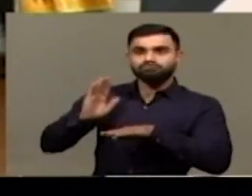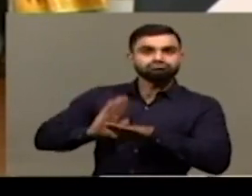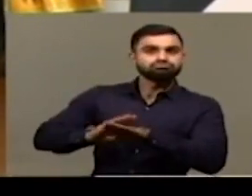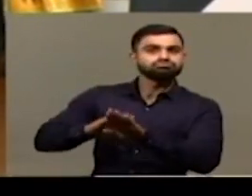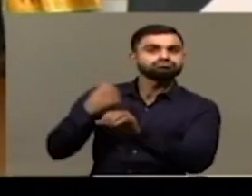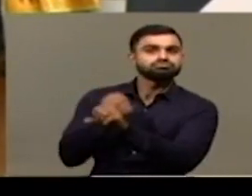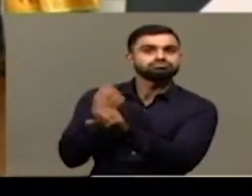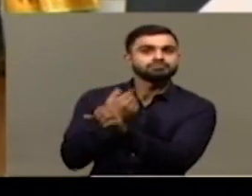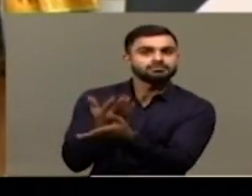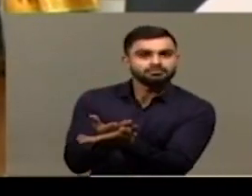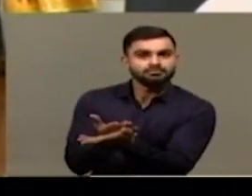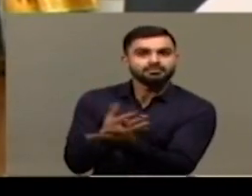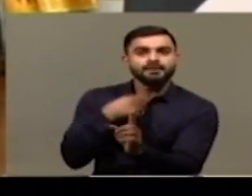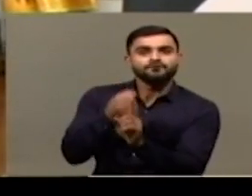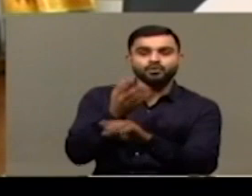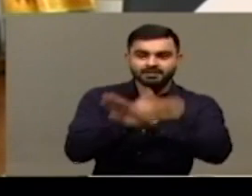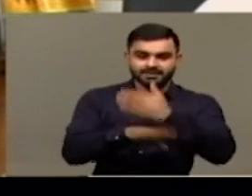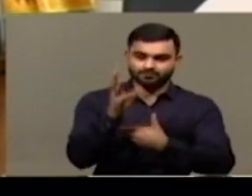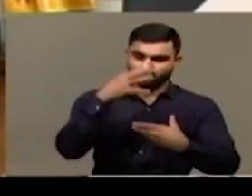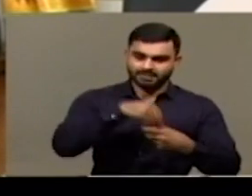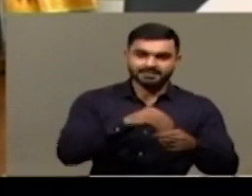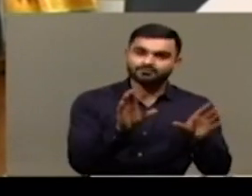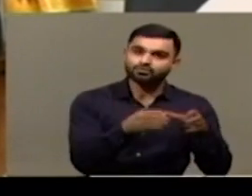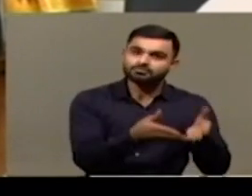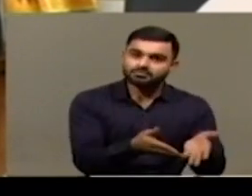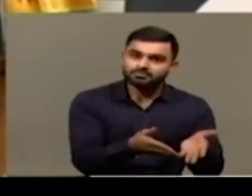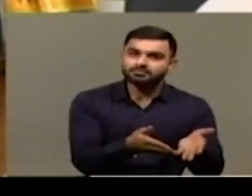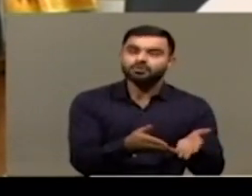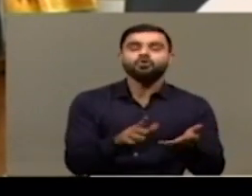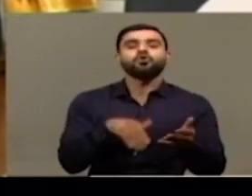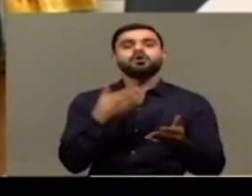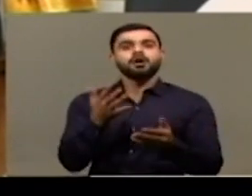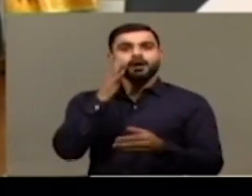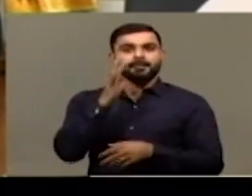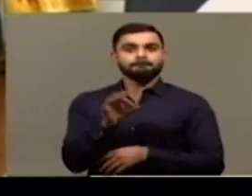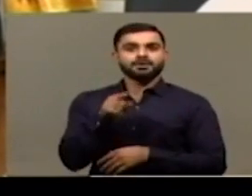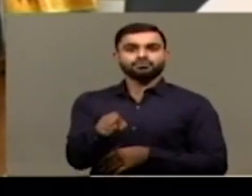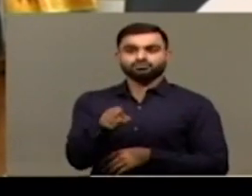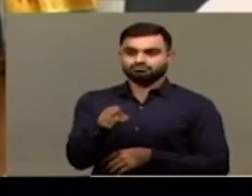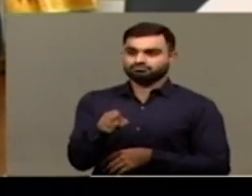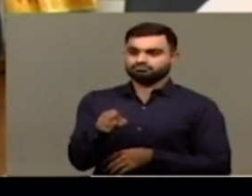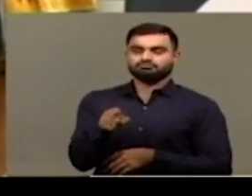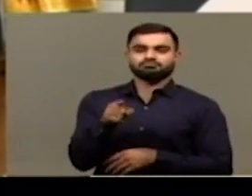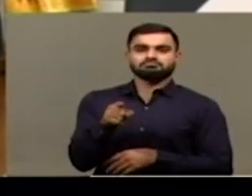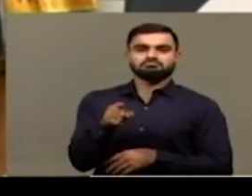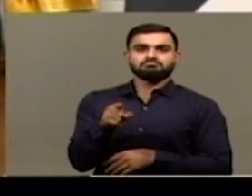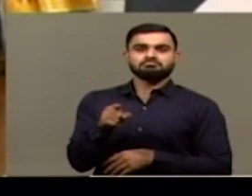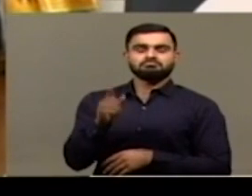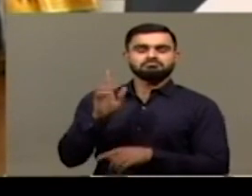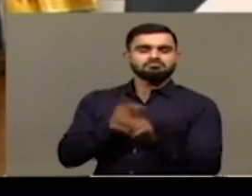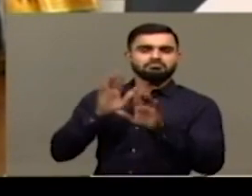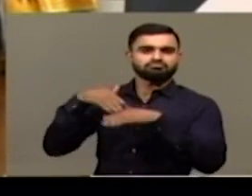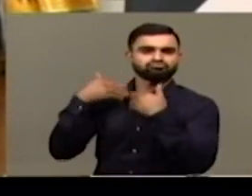specifically for them from last so many years. I personally feel their suggestions and their support